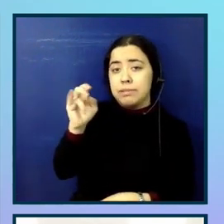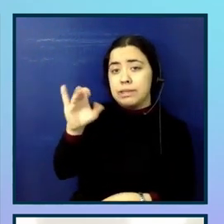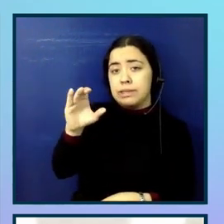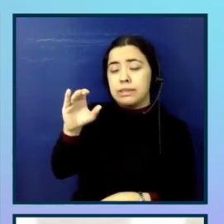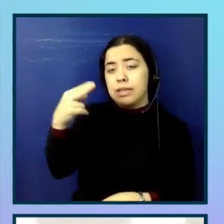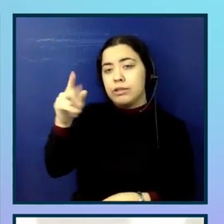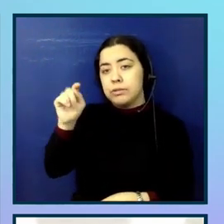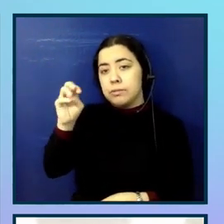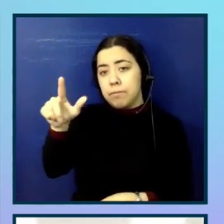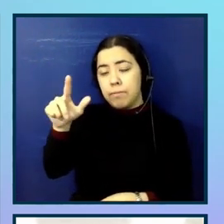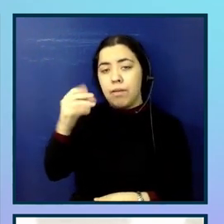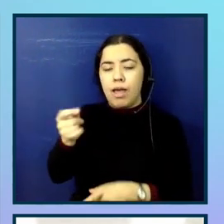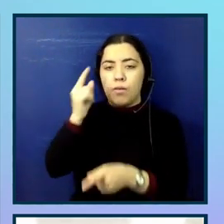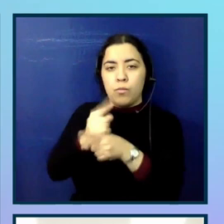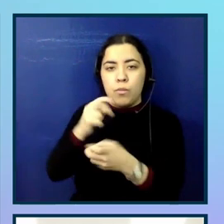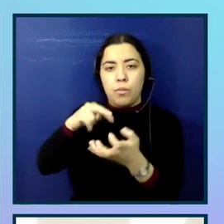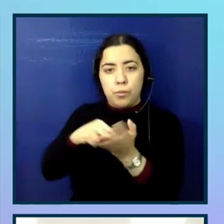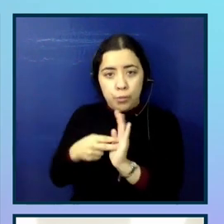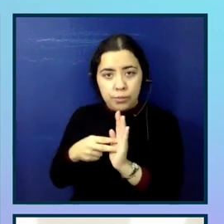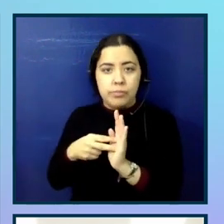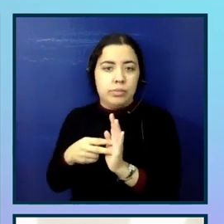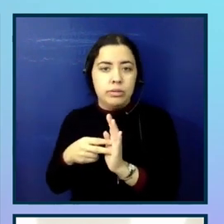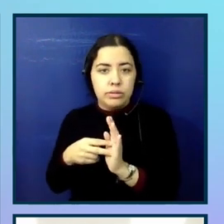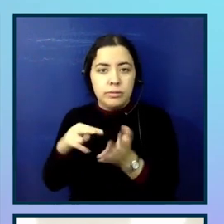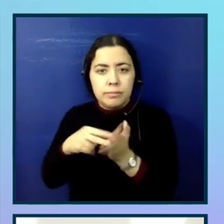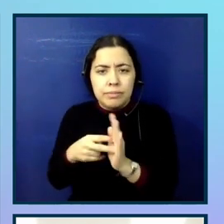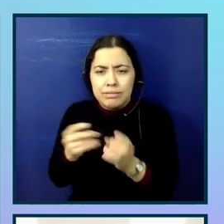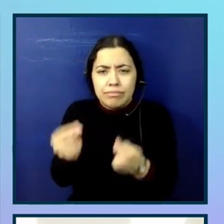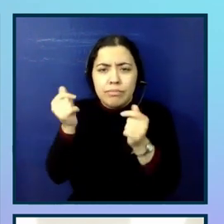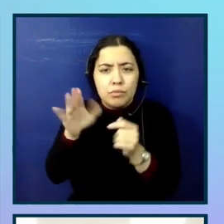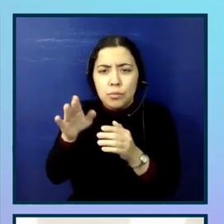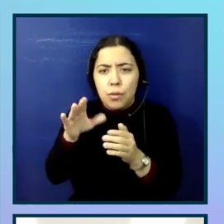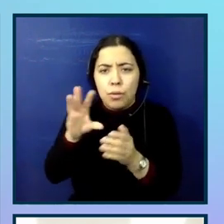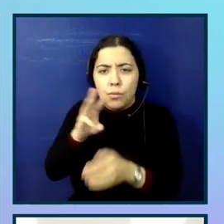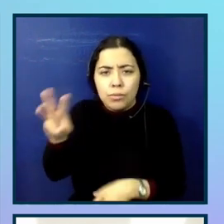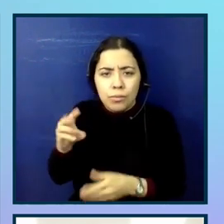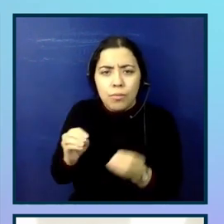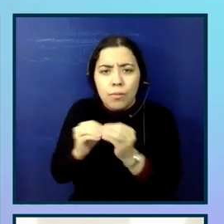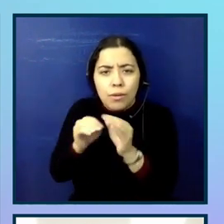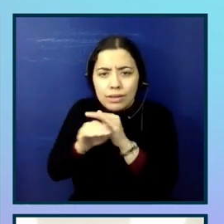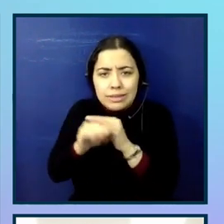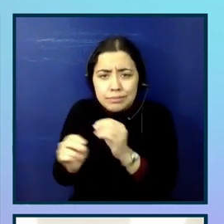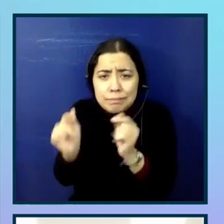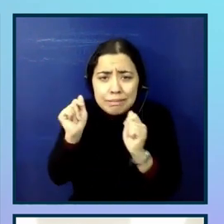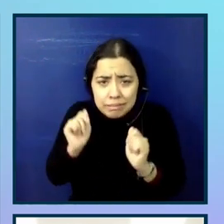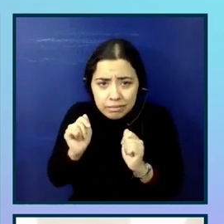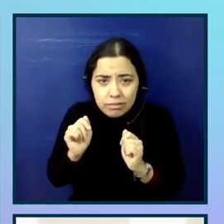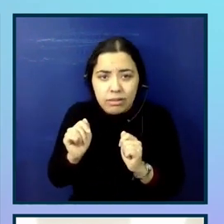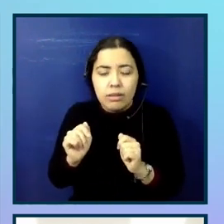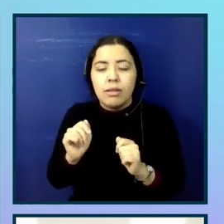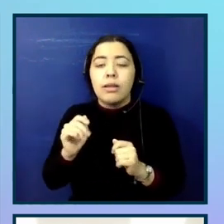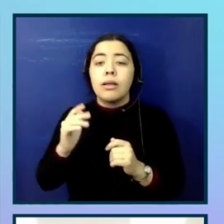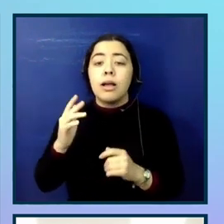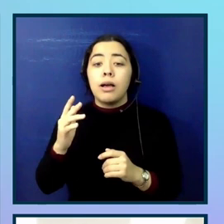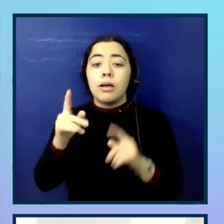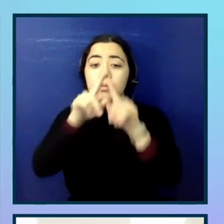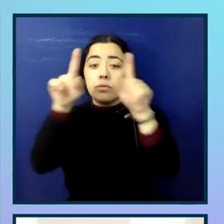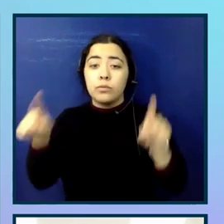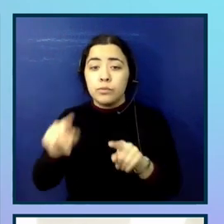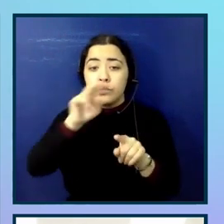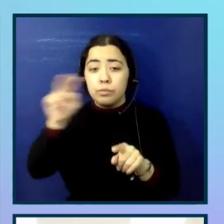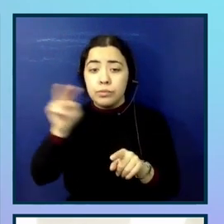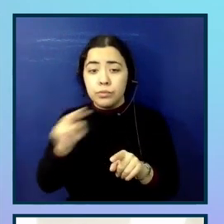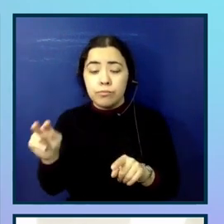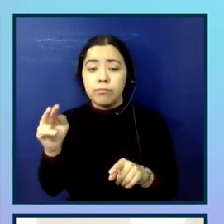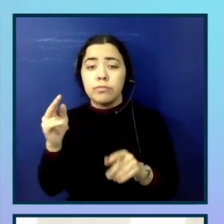it means your pages are more accessible right out of the box. Content is more readable by sighted users as well, but it'll also be usable by